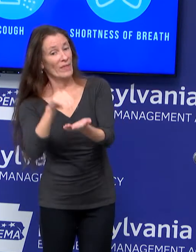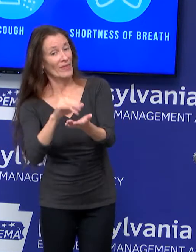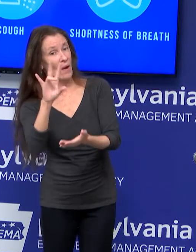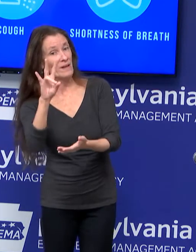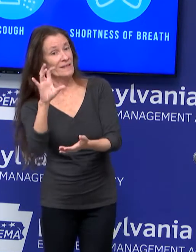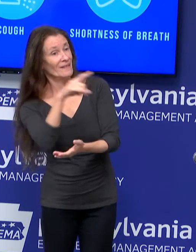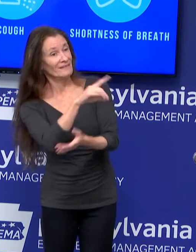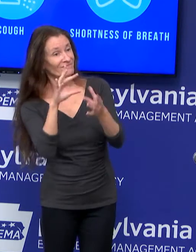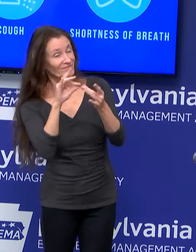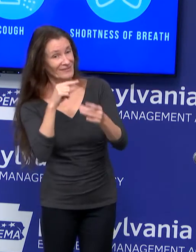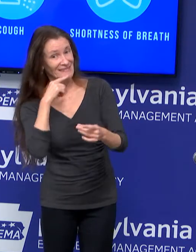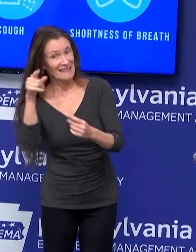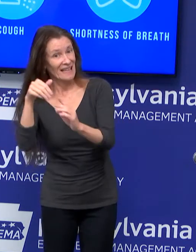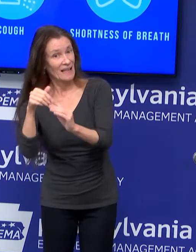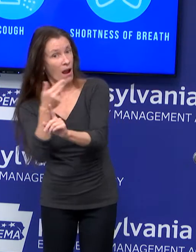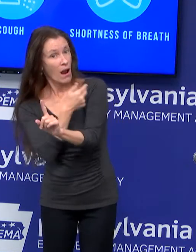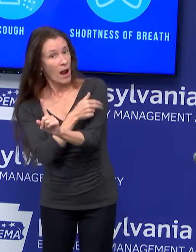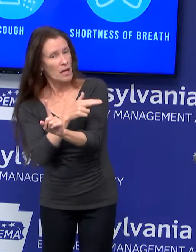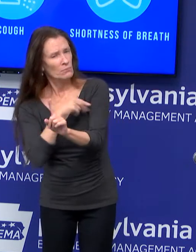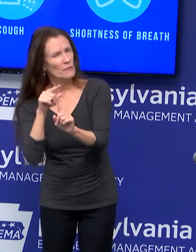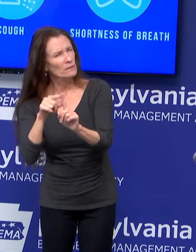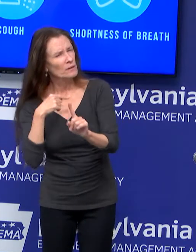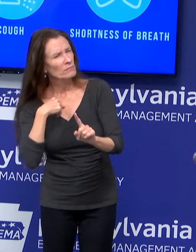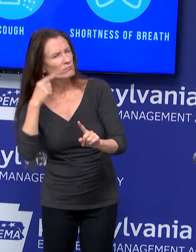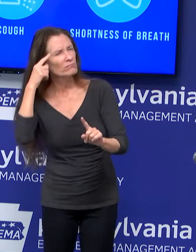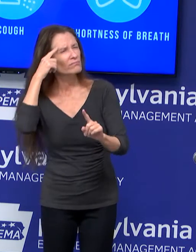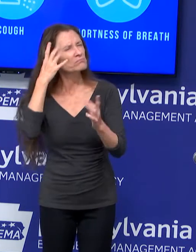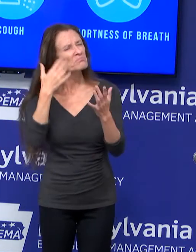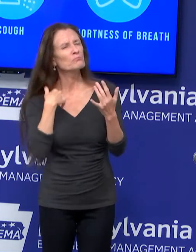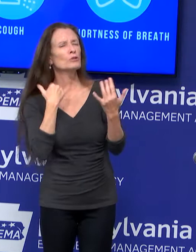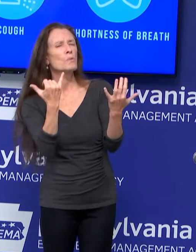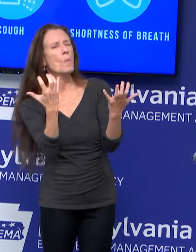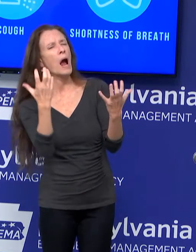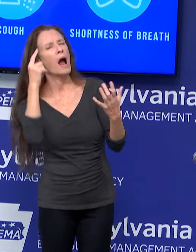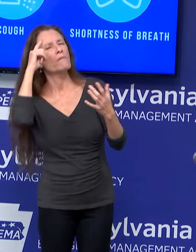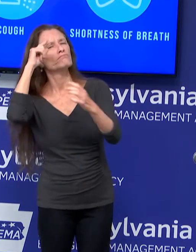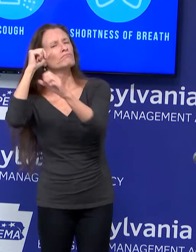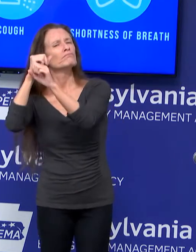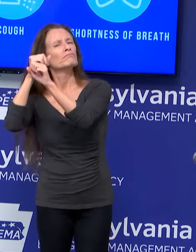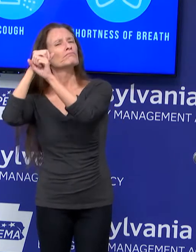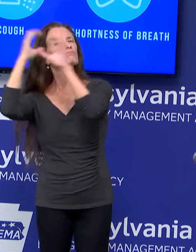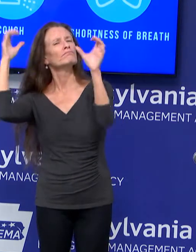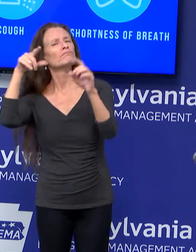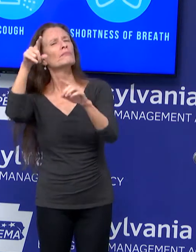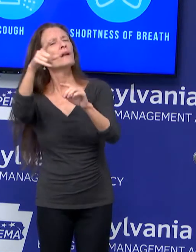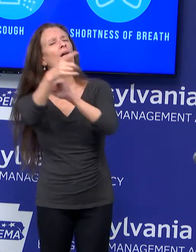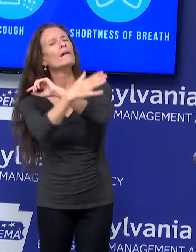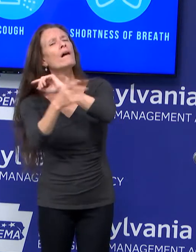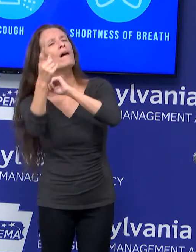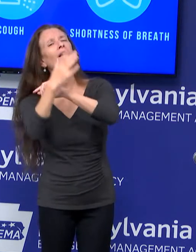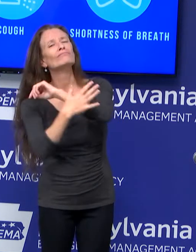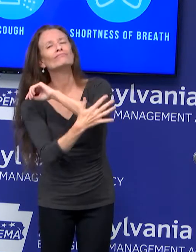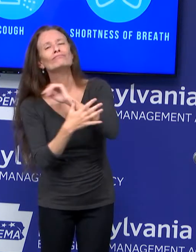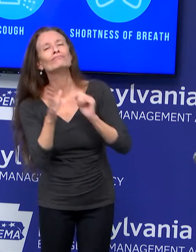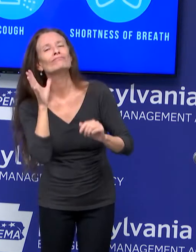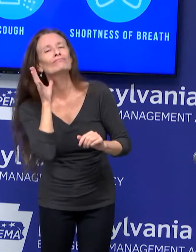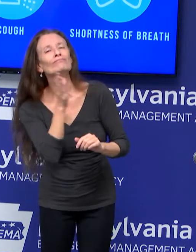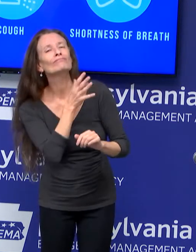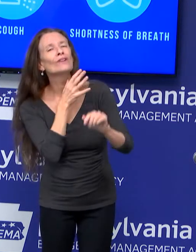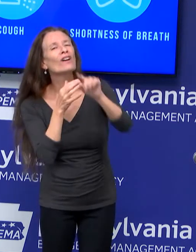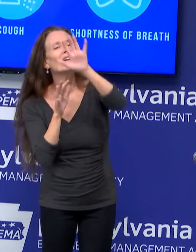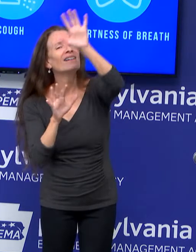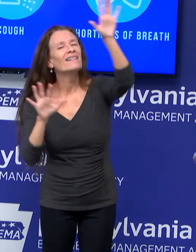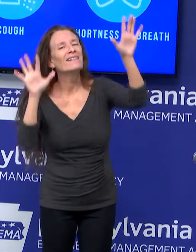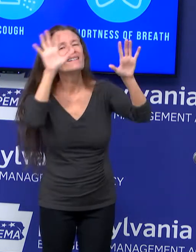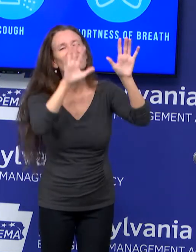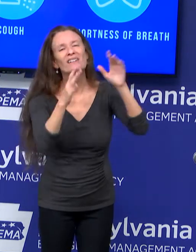I'm just trying to get a sense of there are rural hospitals and there's COVID in rural areas. Do we have any sense that there's maybe